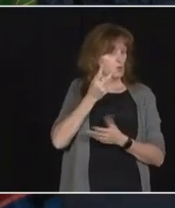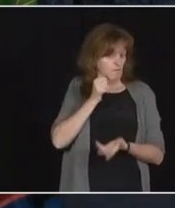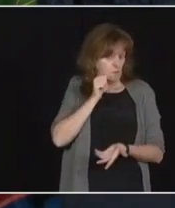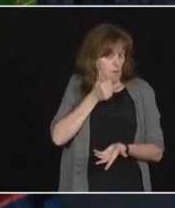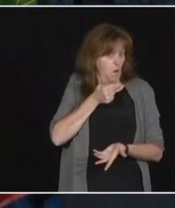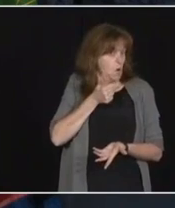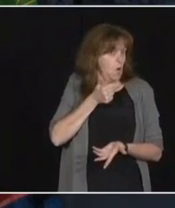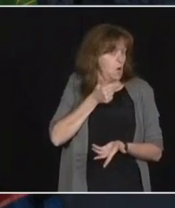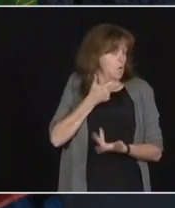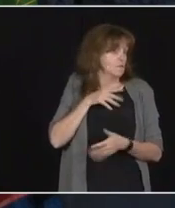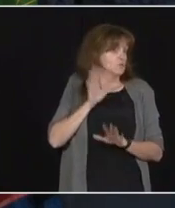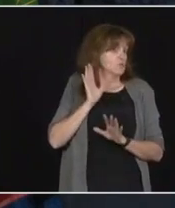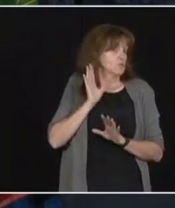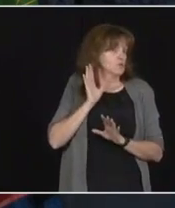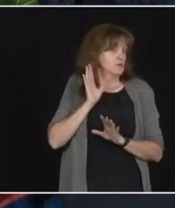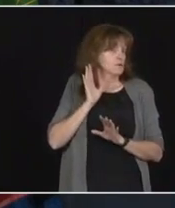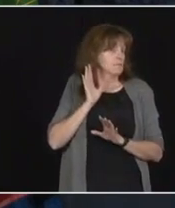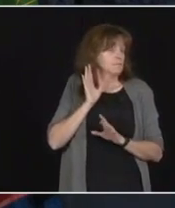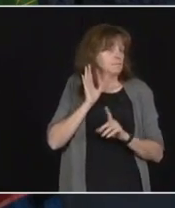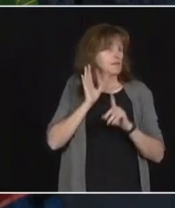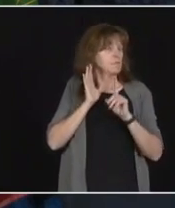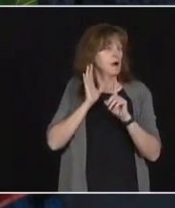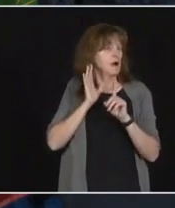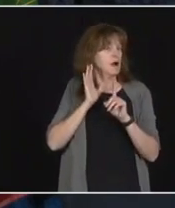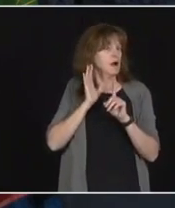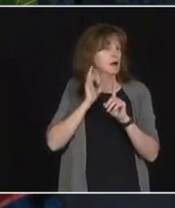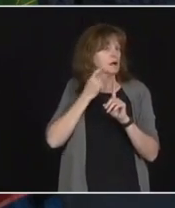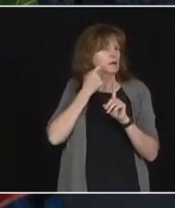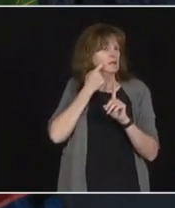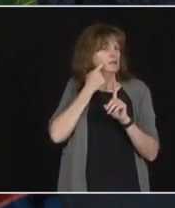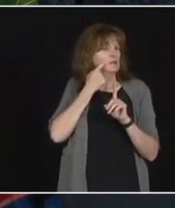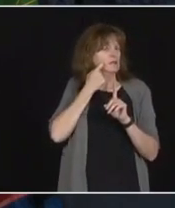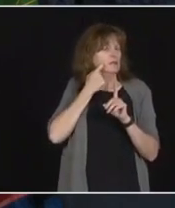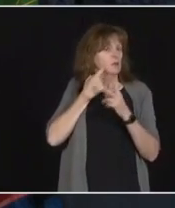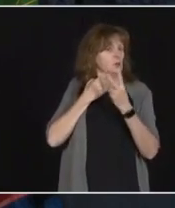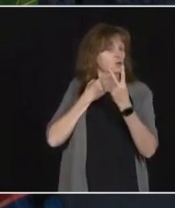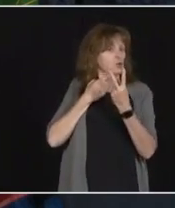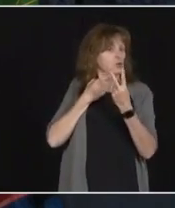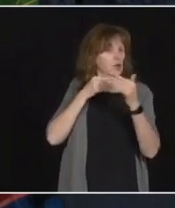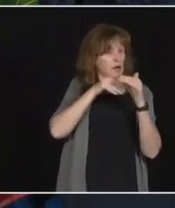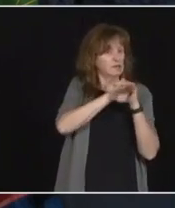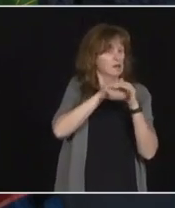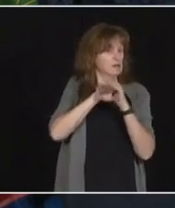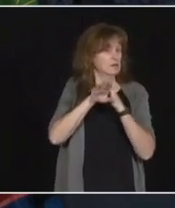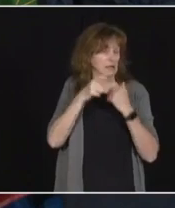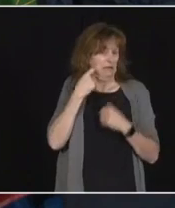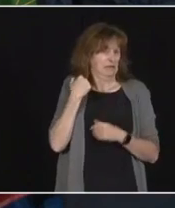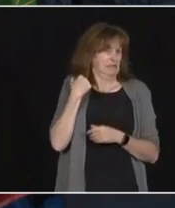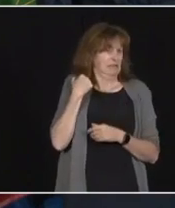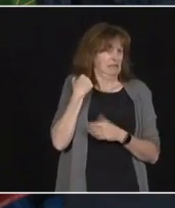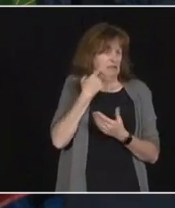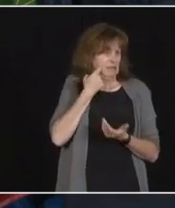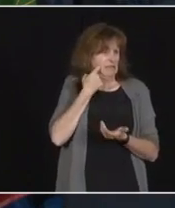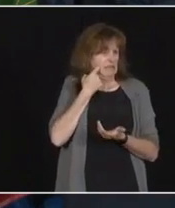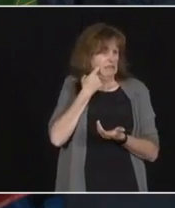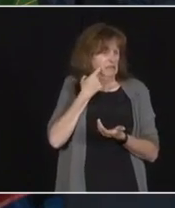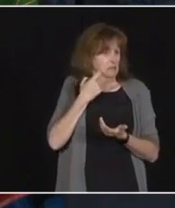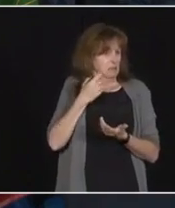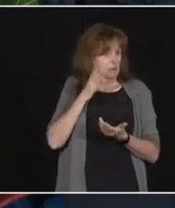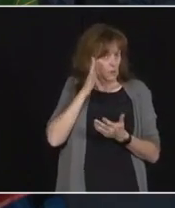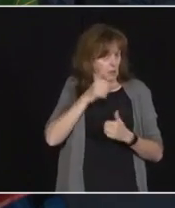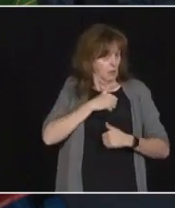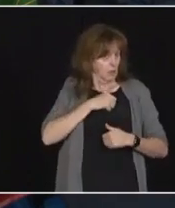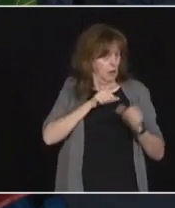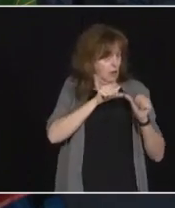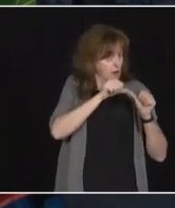And I know that they've just arrived to two of the homes. So can you give us an update on the military's involvement in long-term care? Have you asked Ottawa